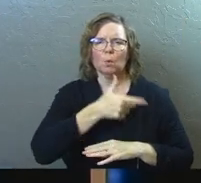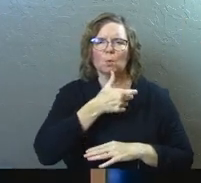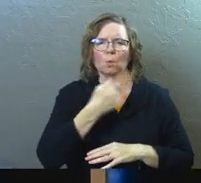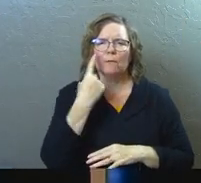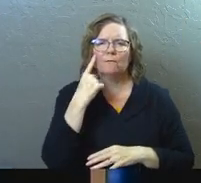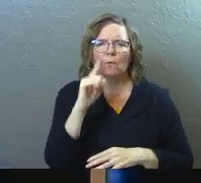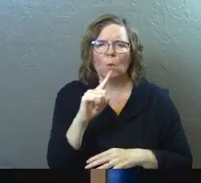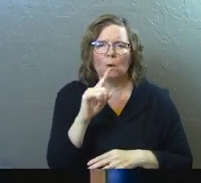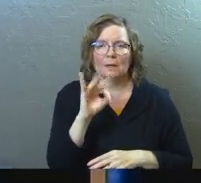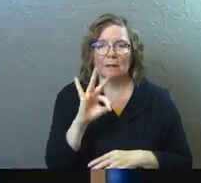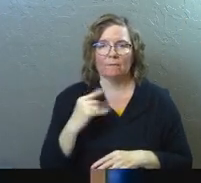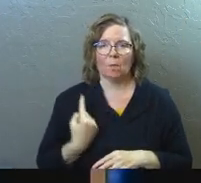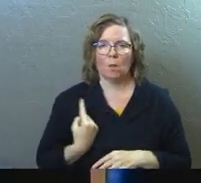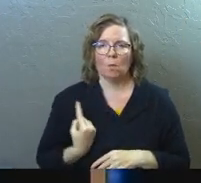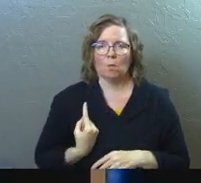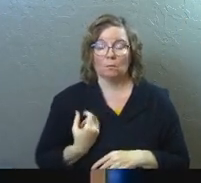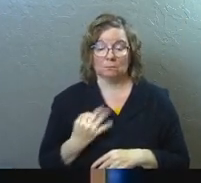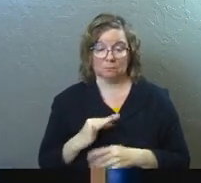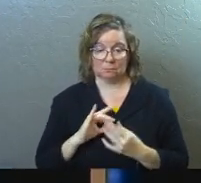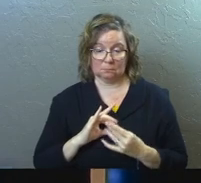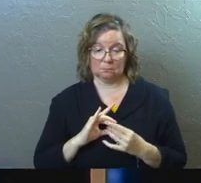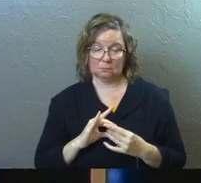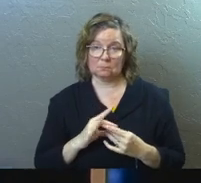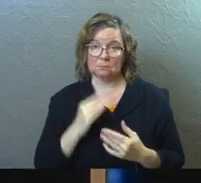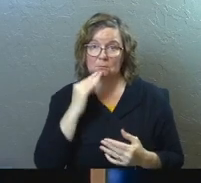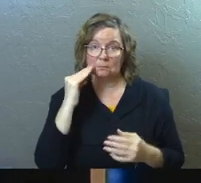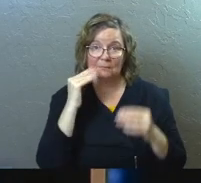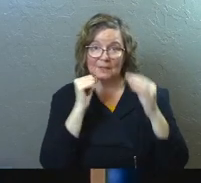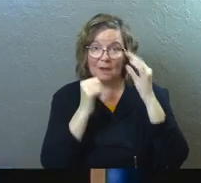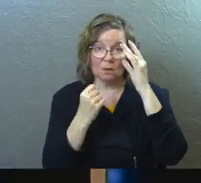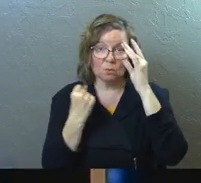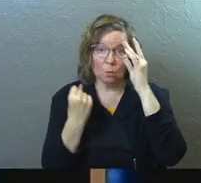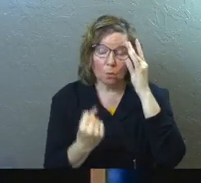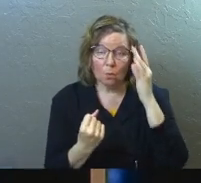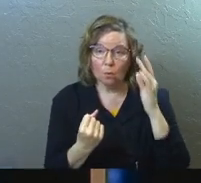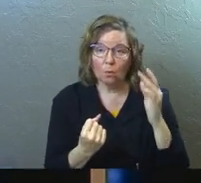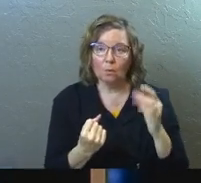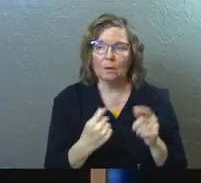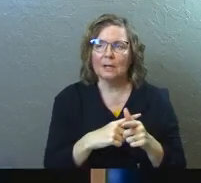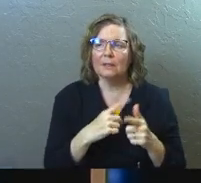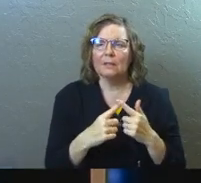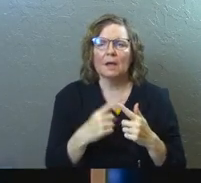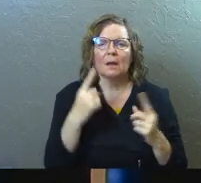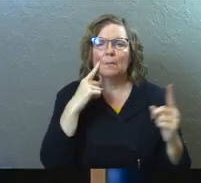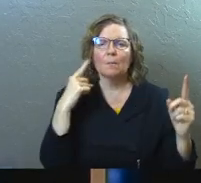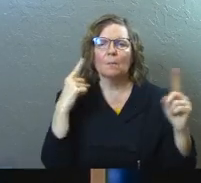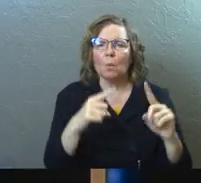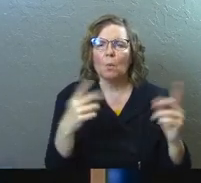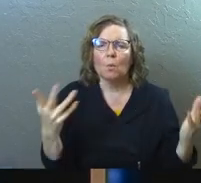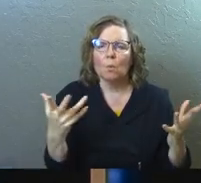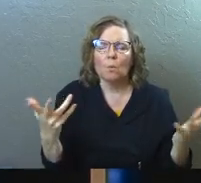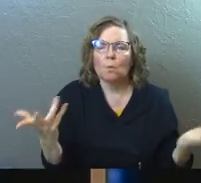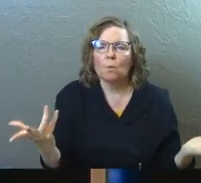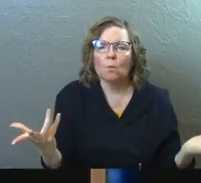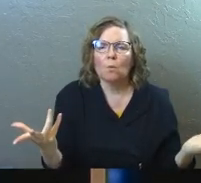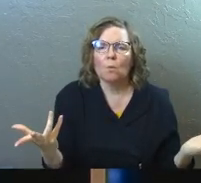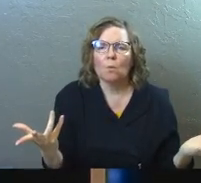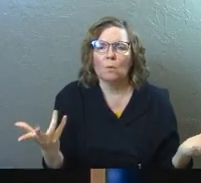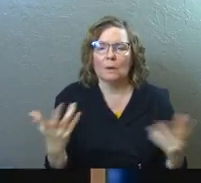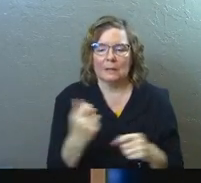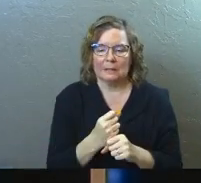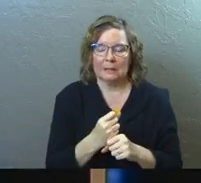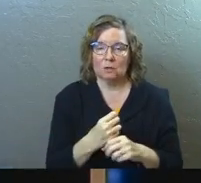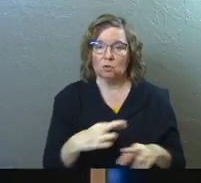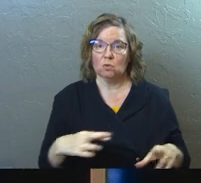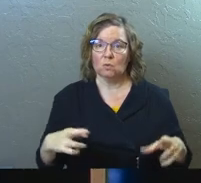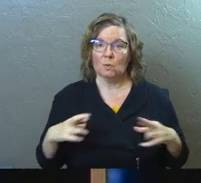building it for? And if your relationships at home aren't strong, then what's the point? What's the point of